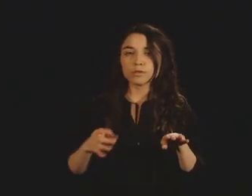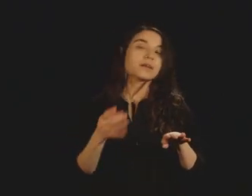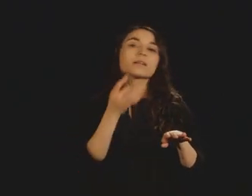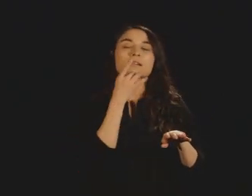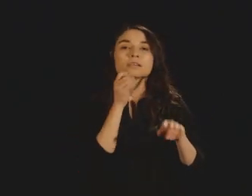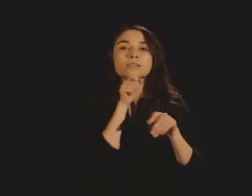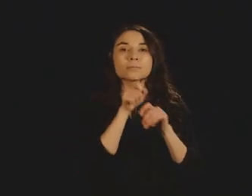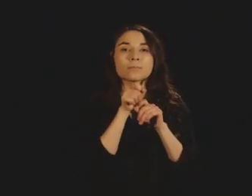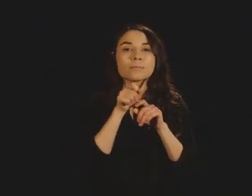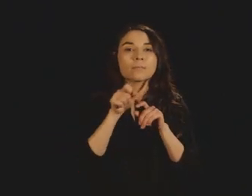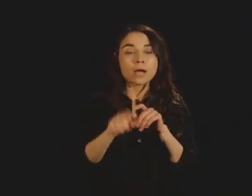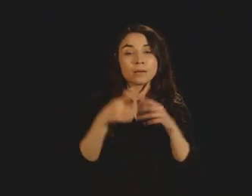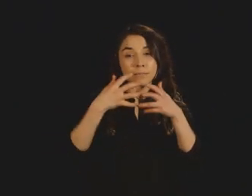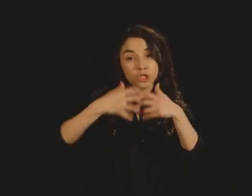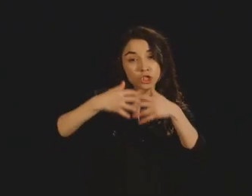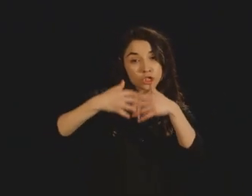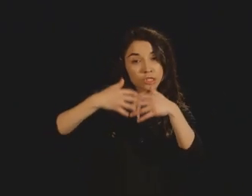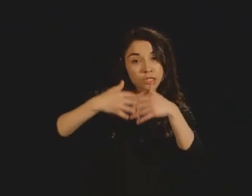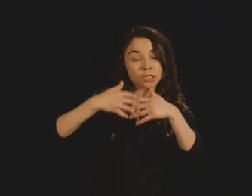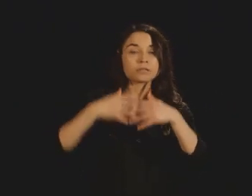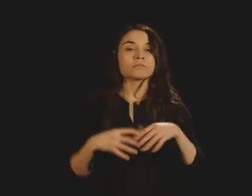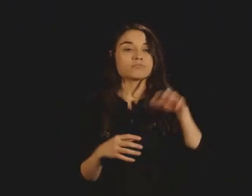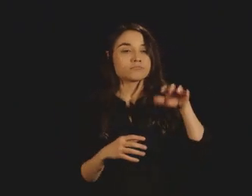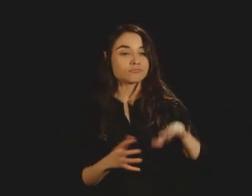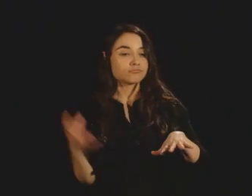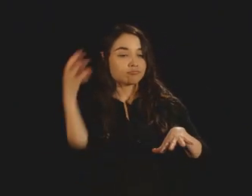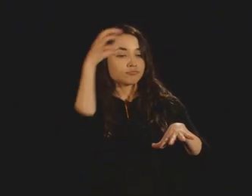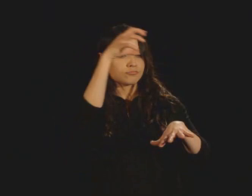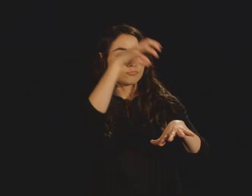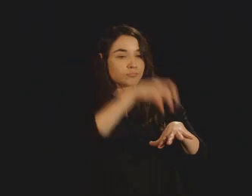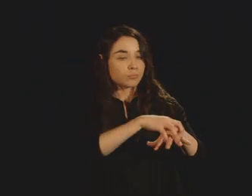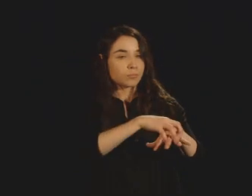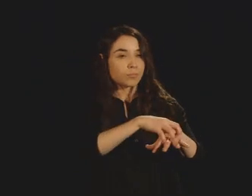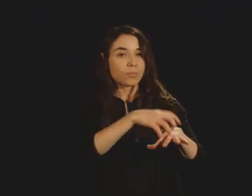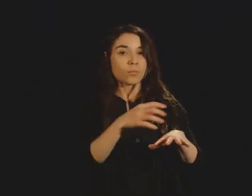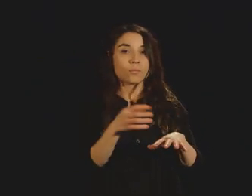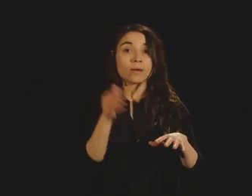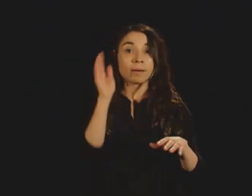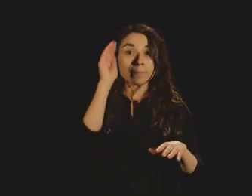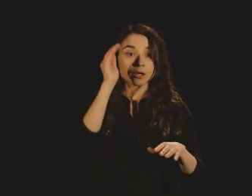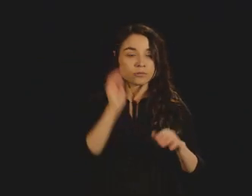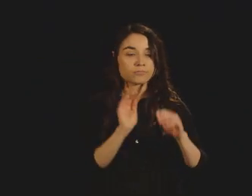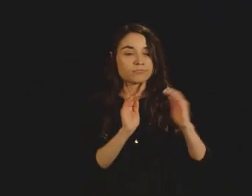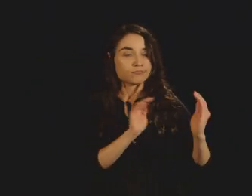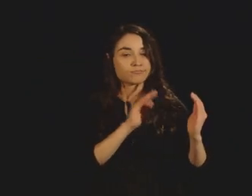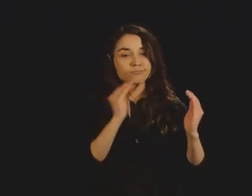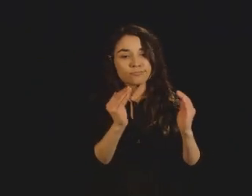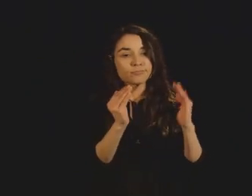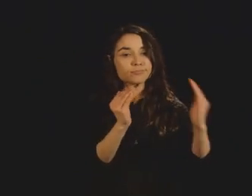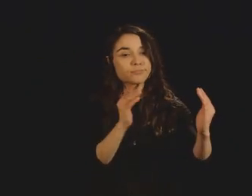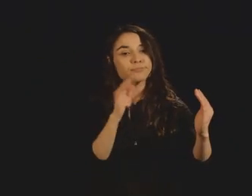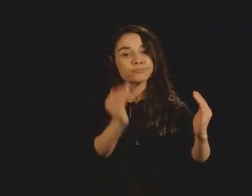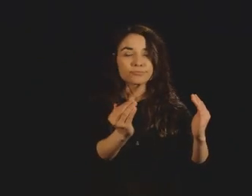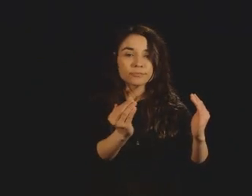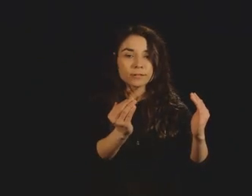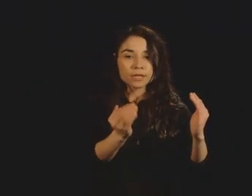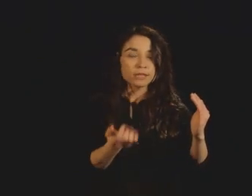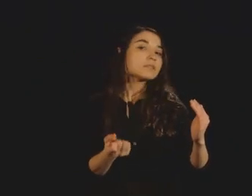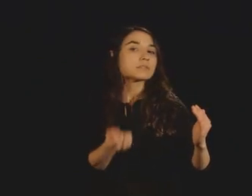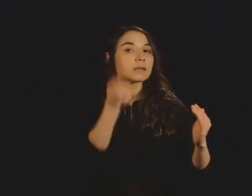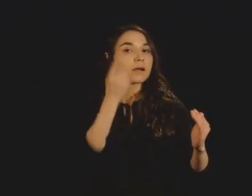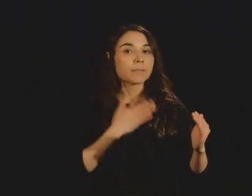to get those laser beams to bounce back and forth and get to the surface of water in a beaker. What you won't see, though,